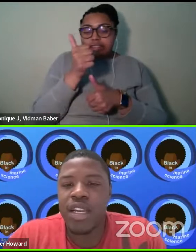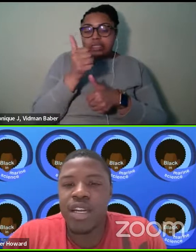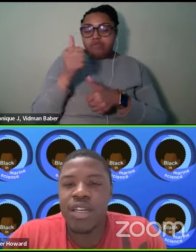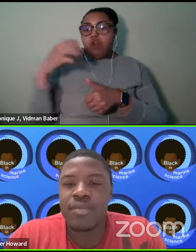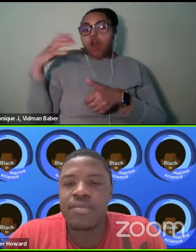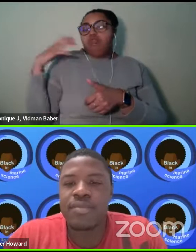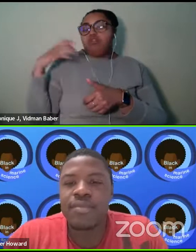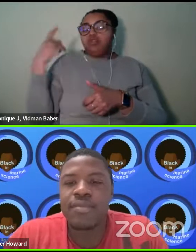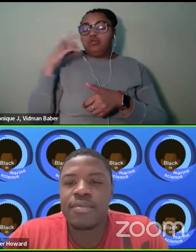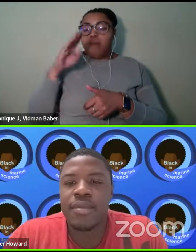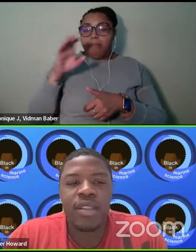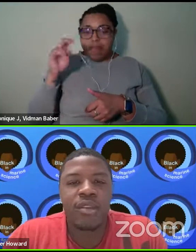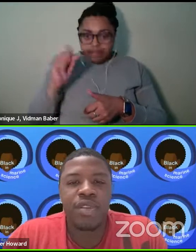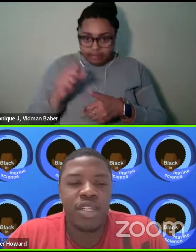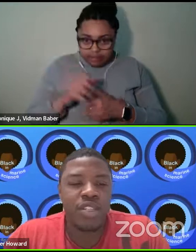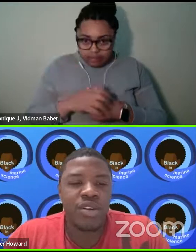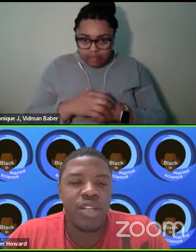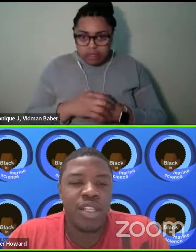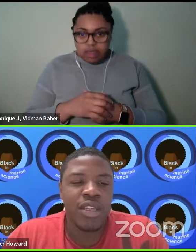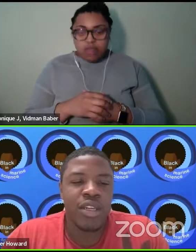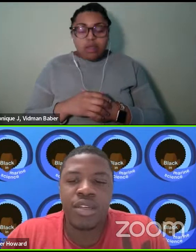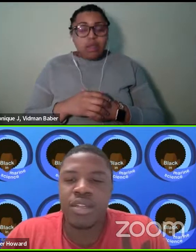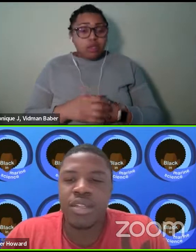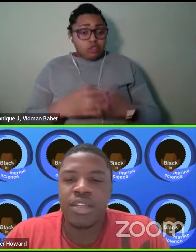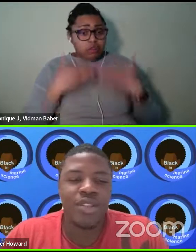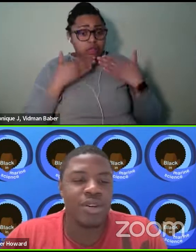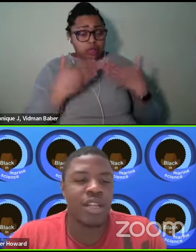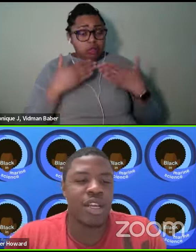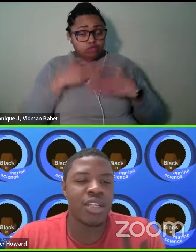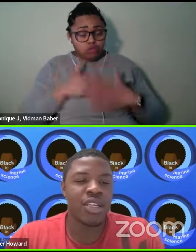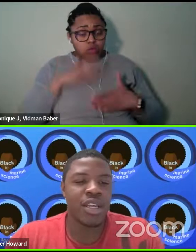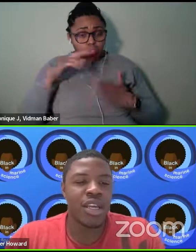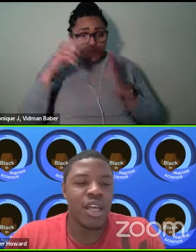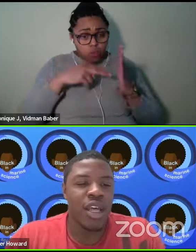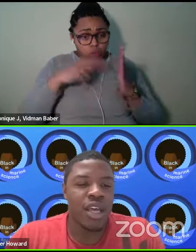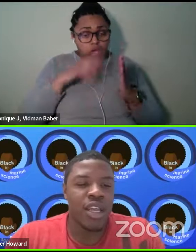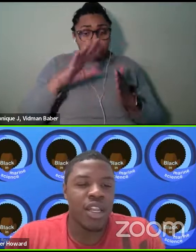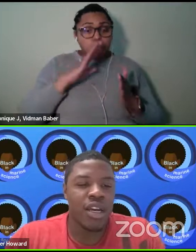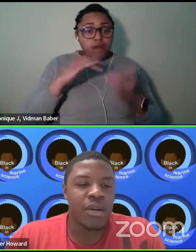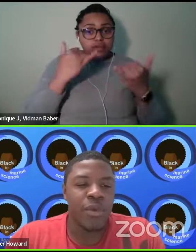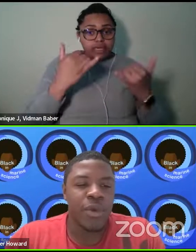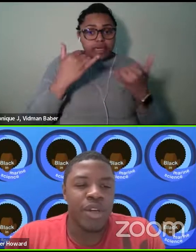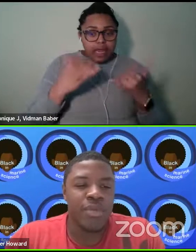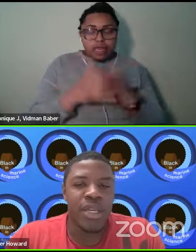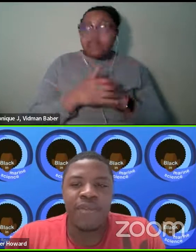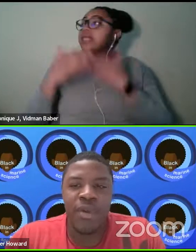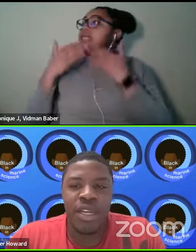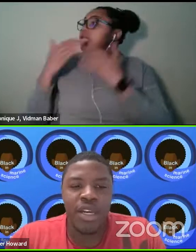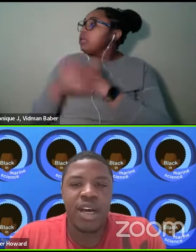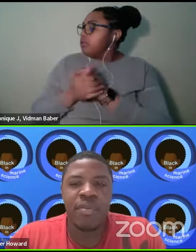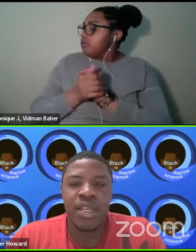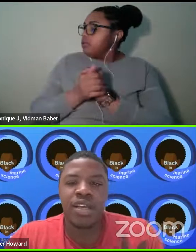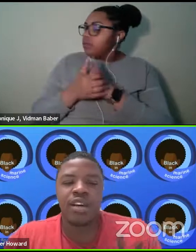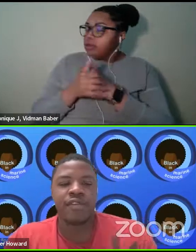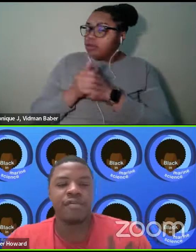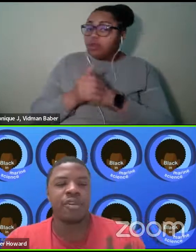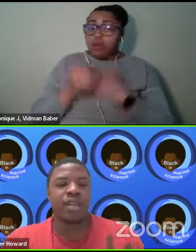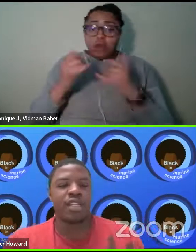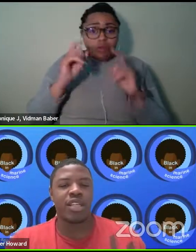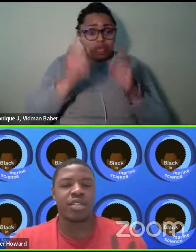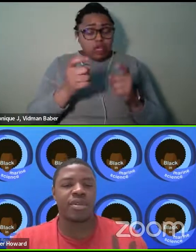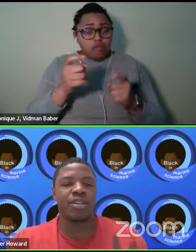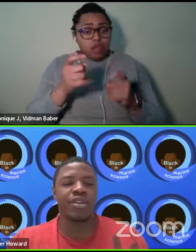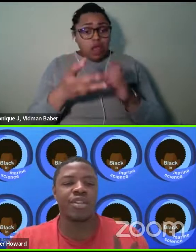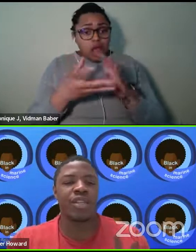enjoyed that, uh, that read, Charlotte, and your, and your talk today. Thank you. And, uh, we're going to be giving away a copy of